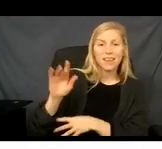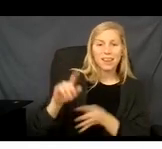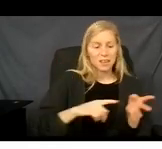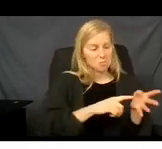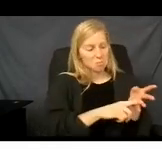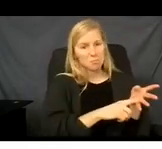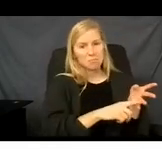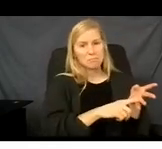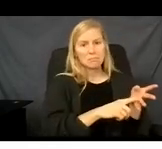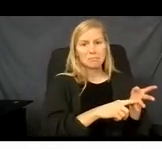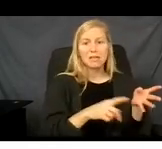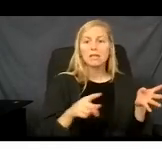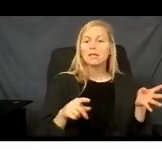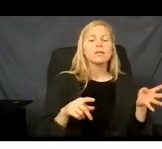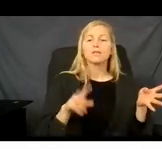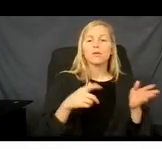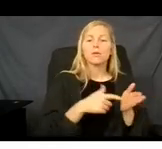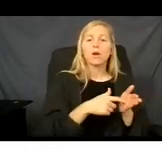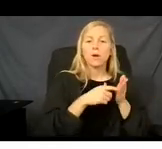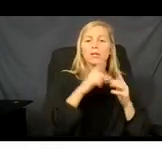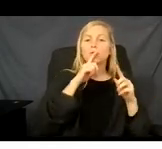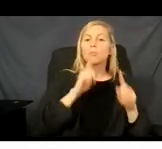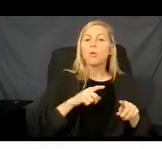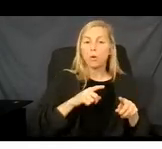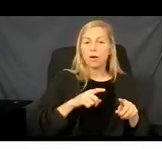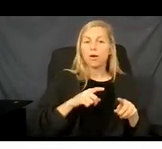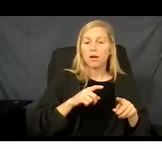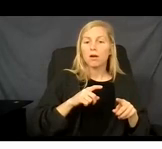you are required to report the birth of that baby